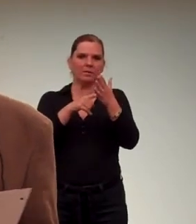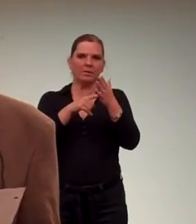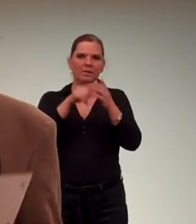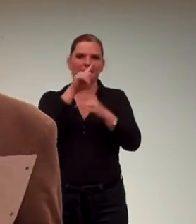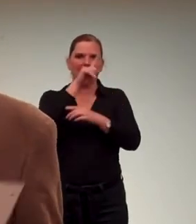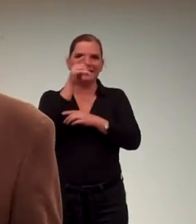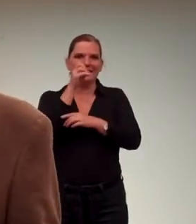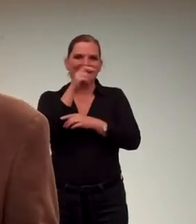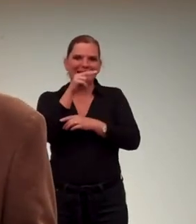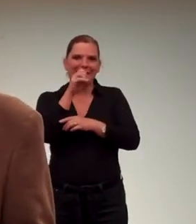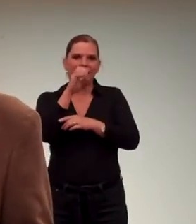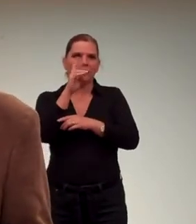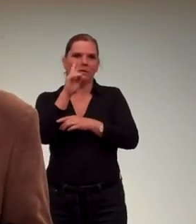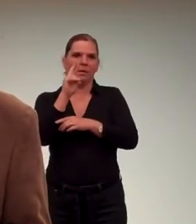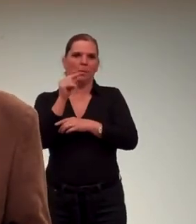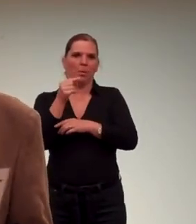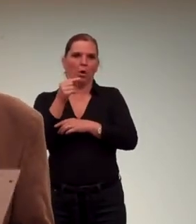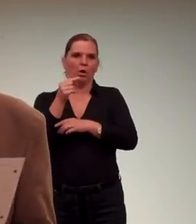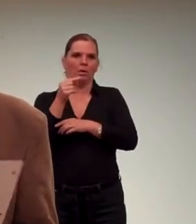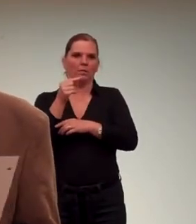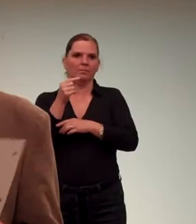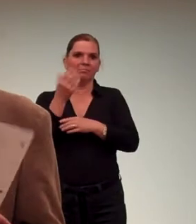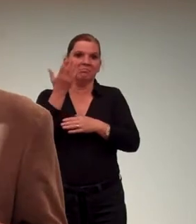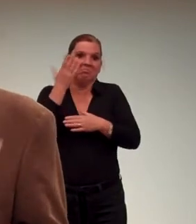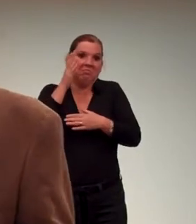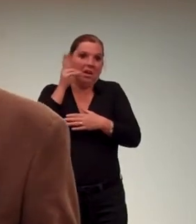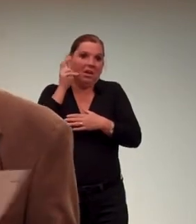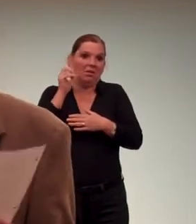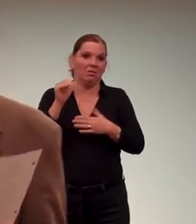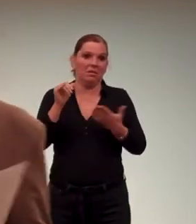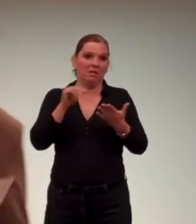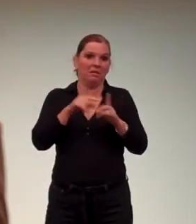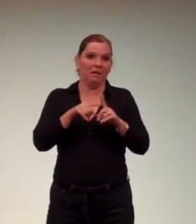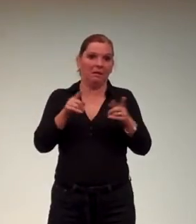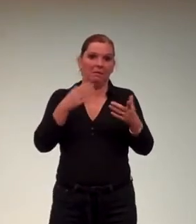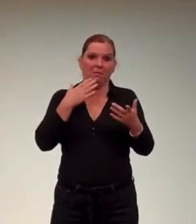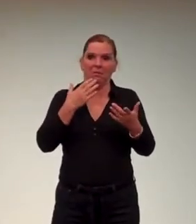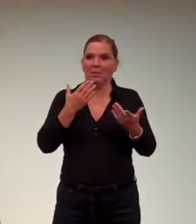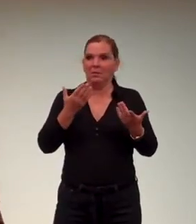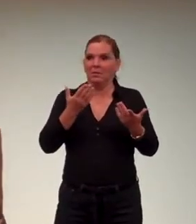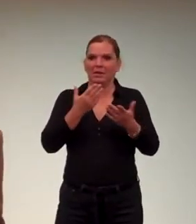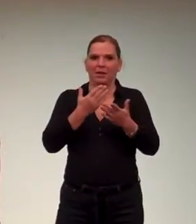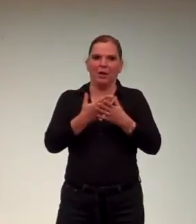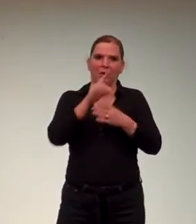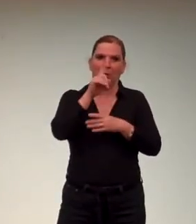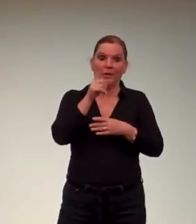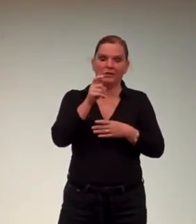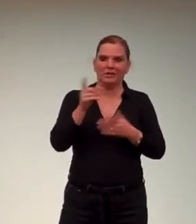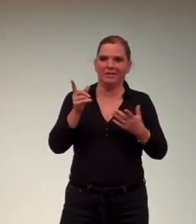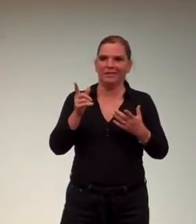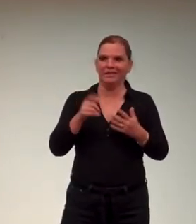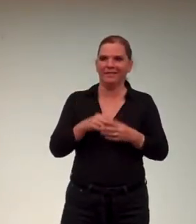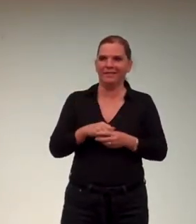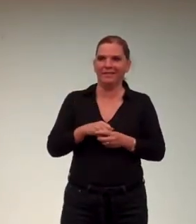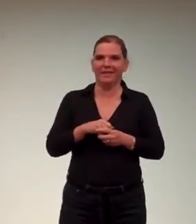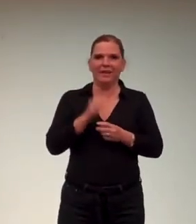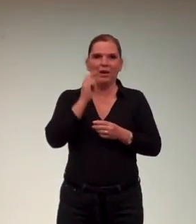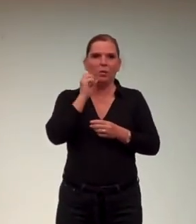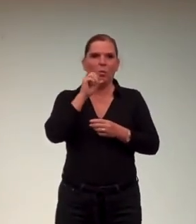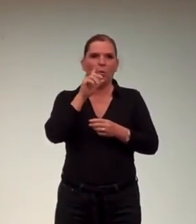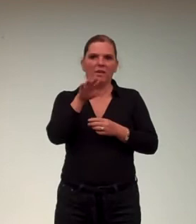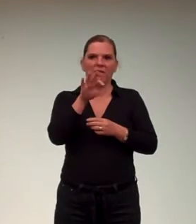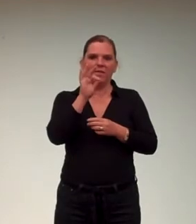Zanesburg, I don't know, that sounds like a good trivia question, was